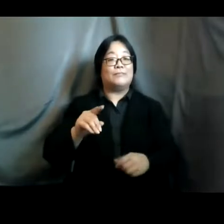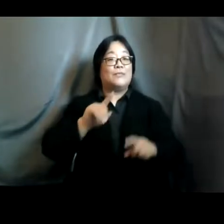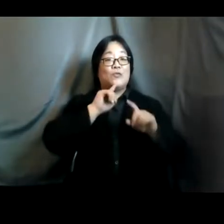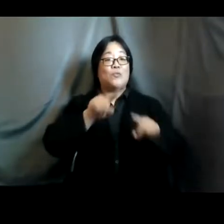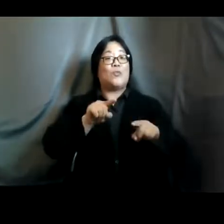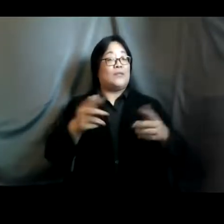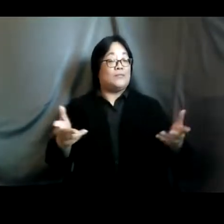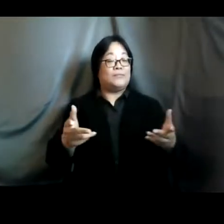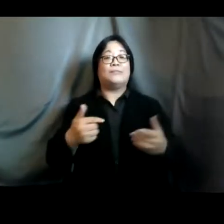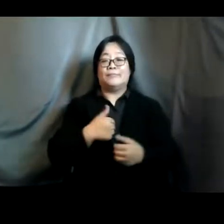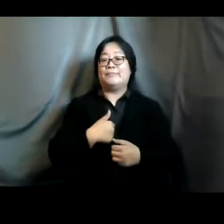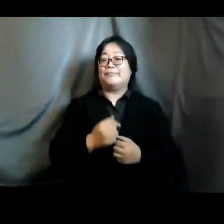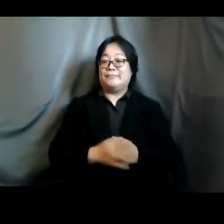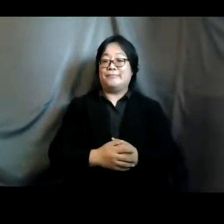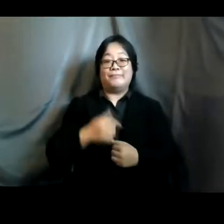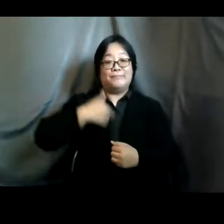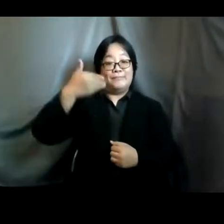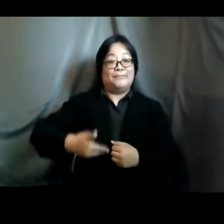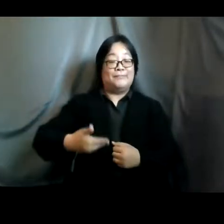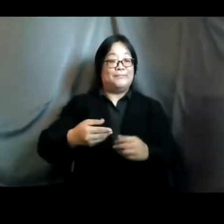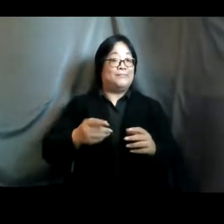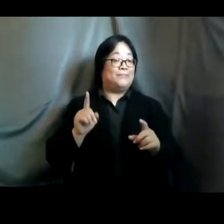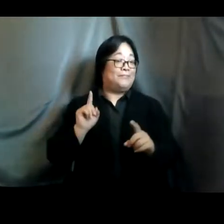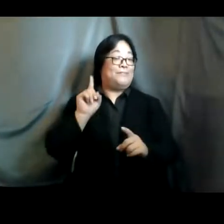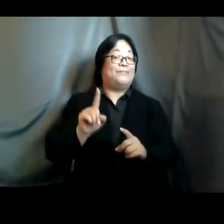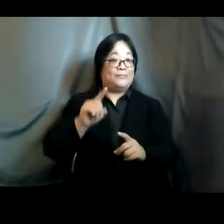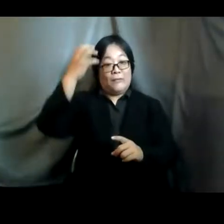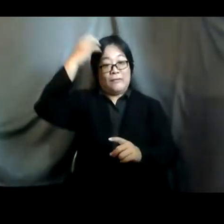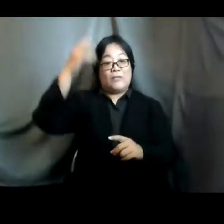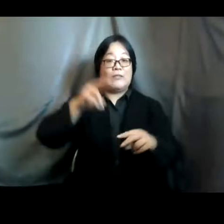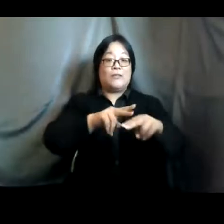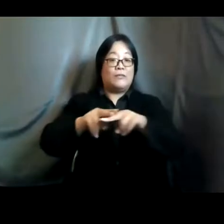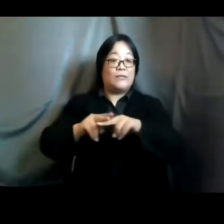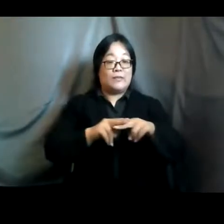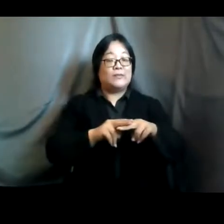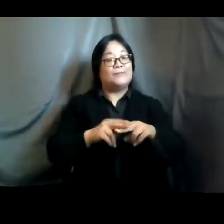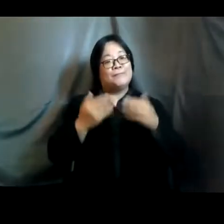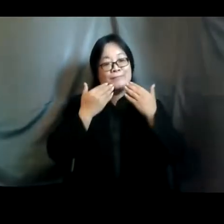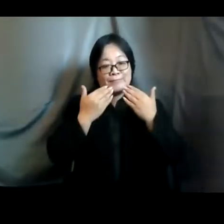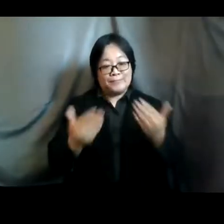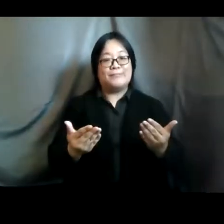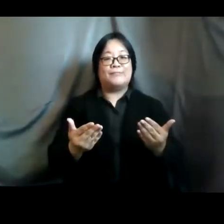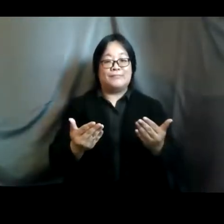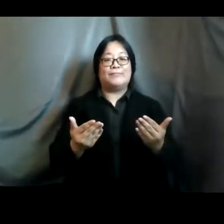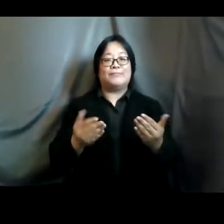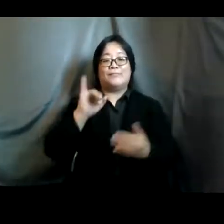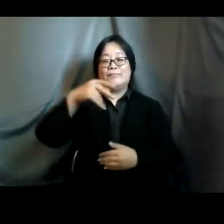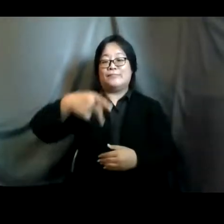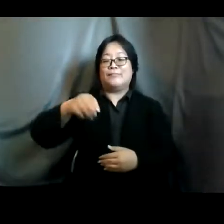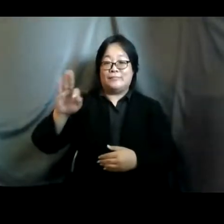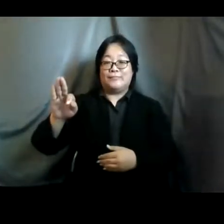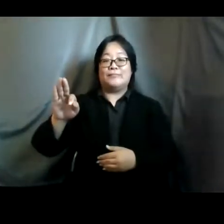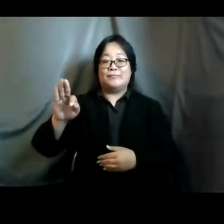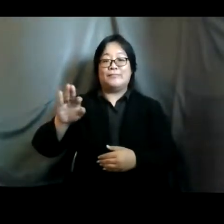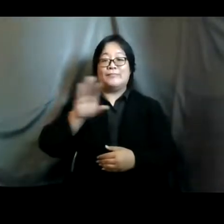so on behalf of uh the fiji government i would like to extend our appreciation to uh ippf and unfba